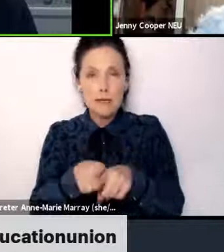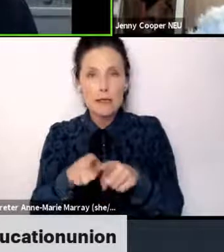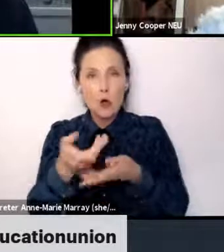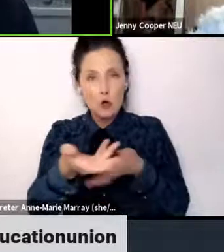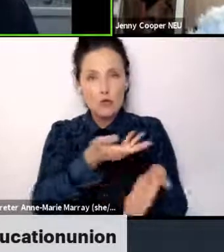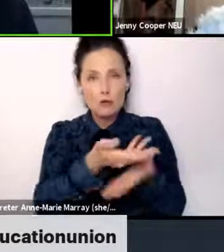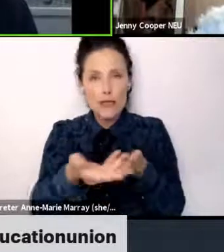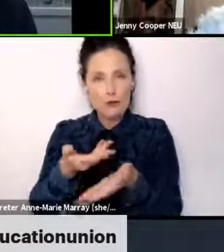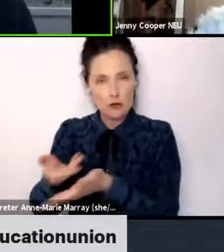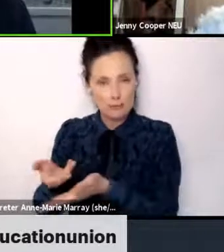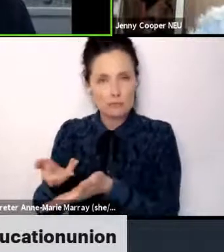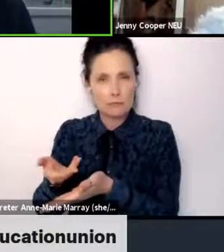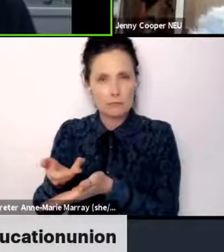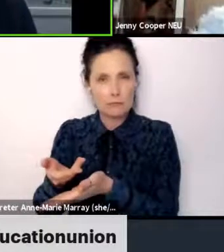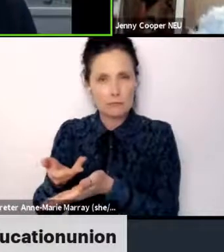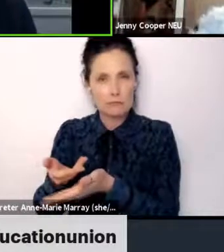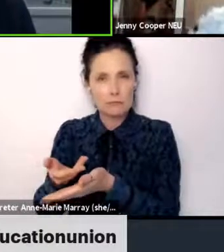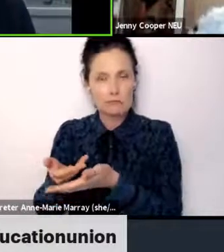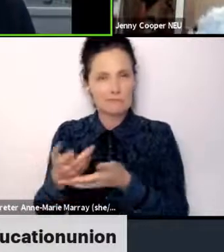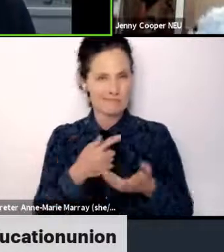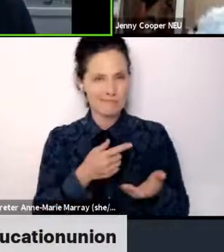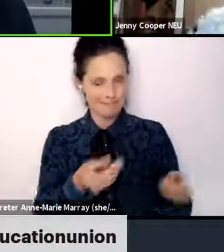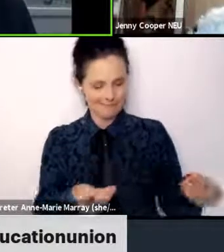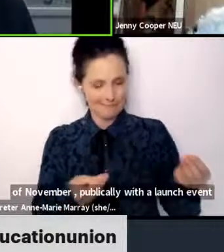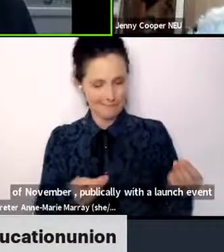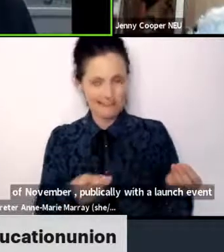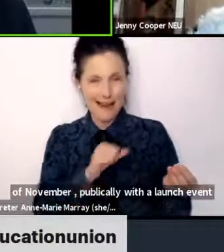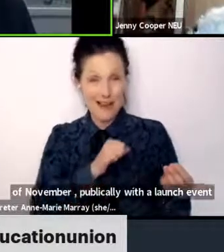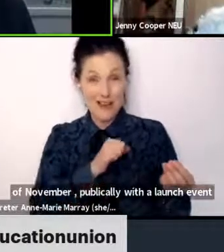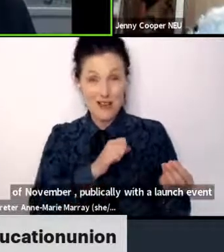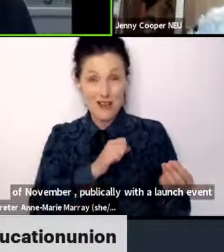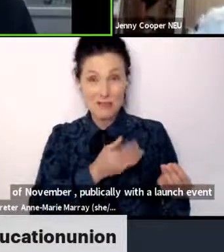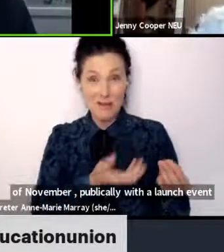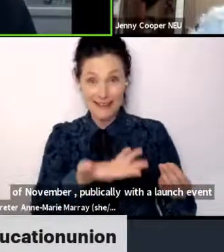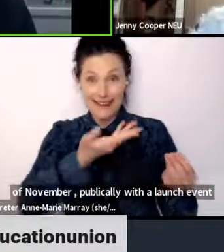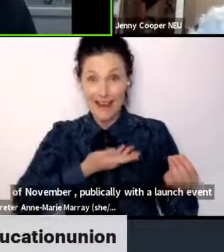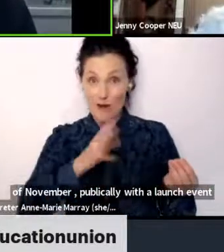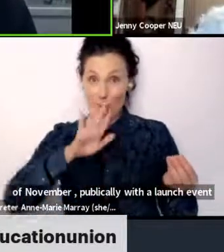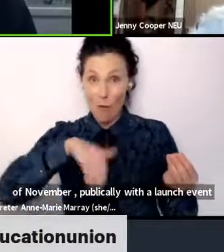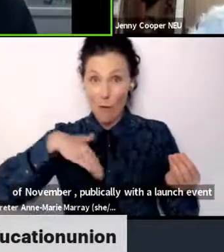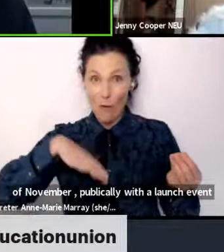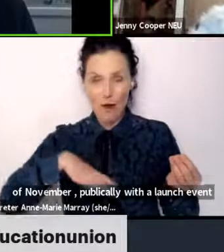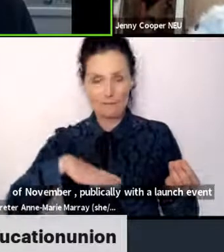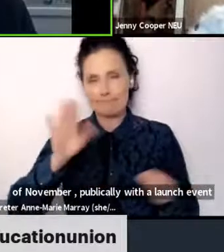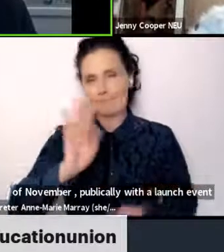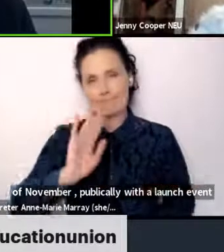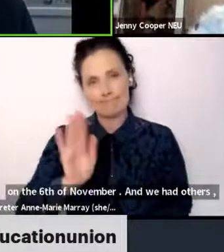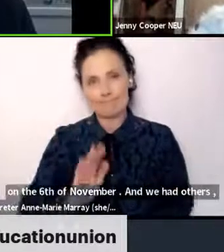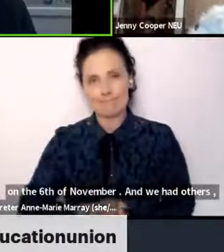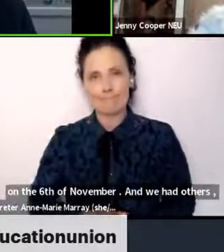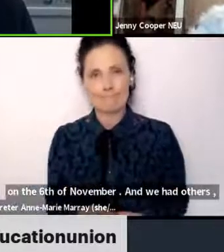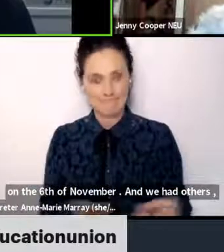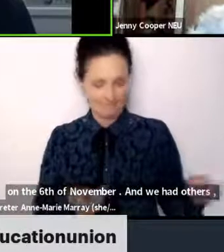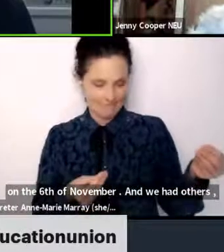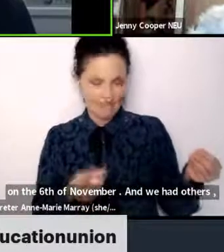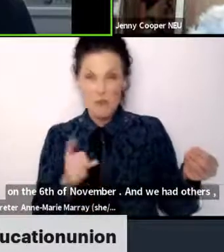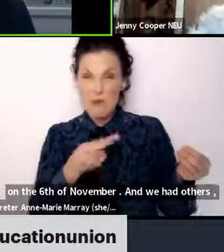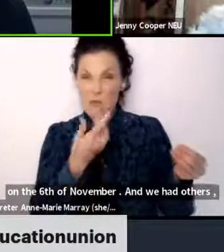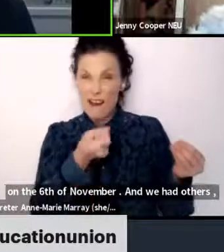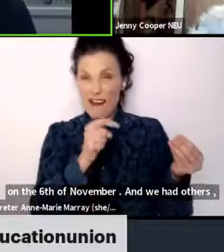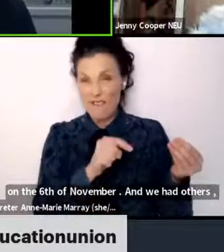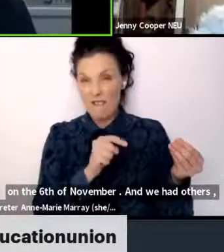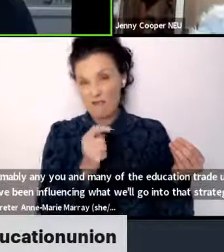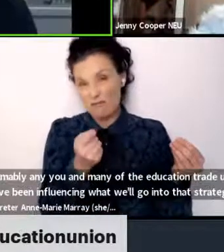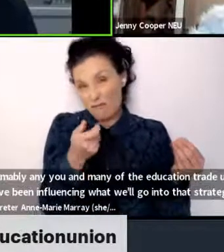expecting it not to give us everything that we want quite far from that. think that they'll probably not give us much that we want.